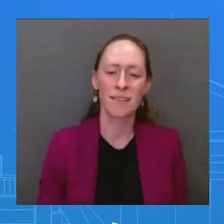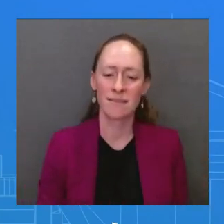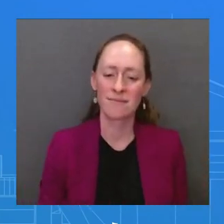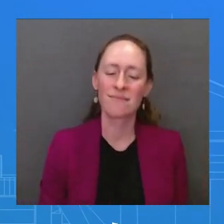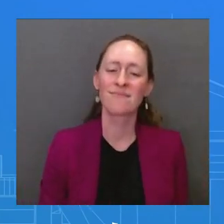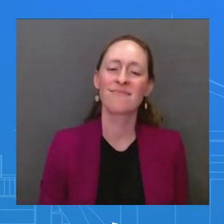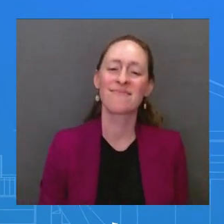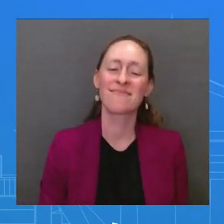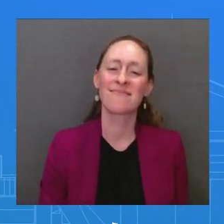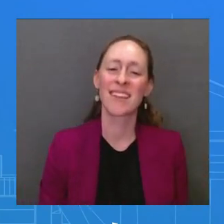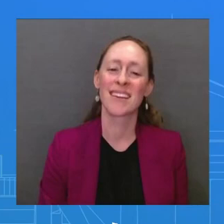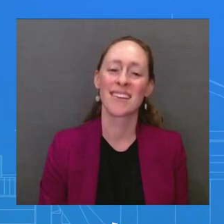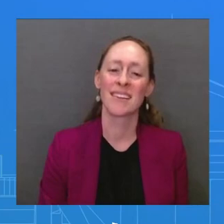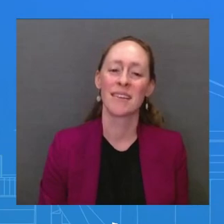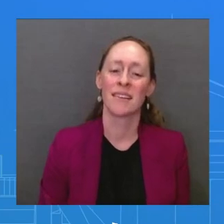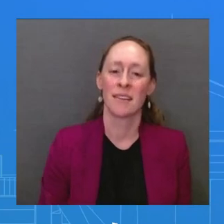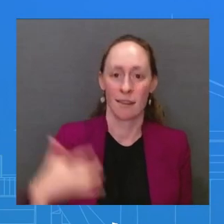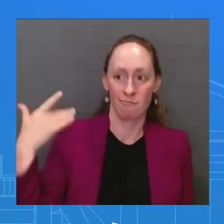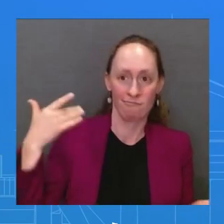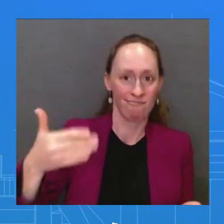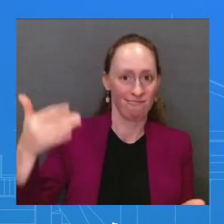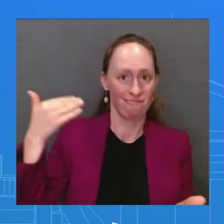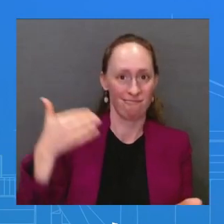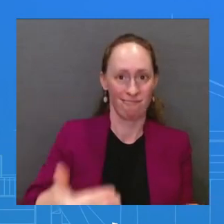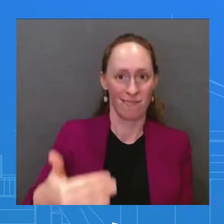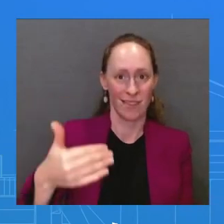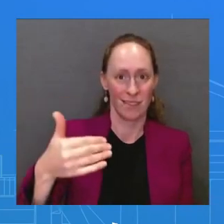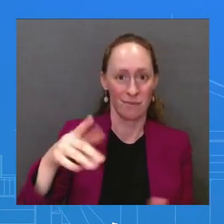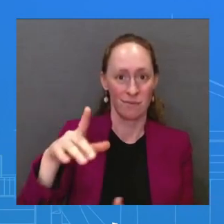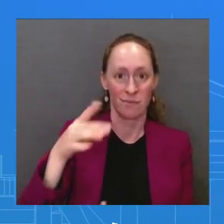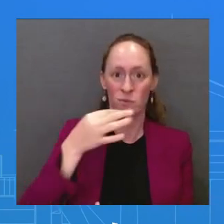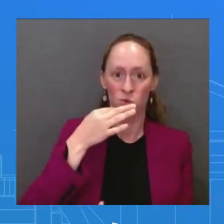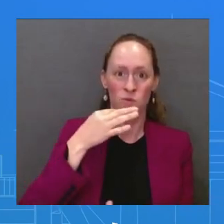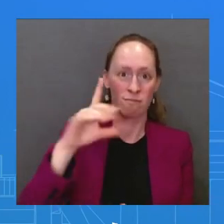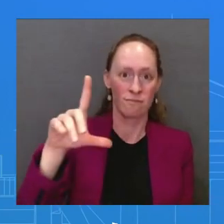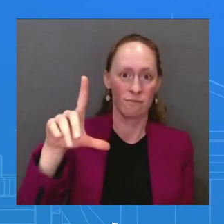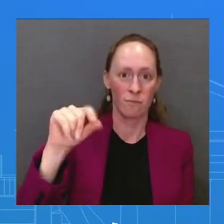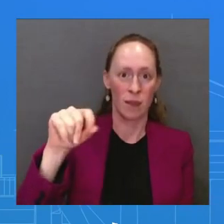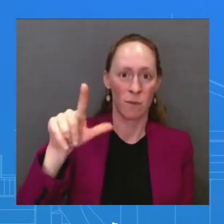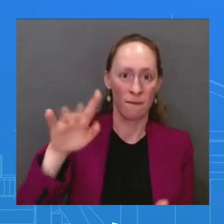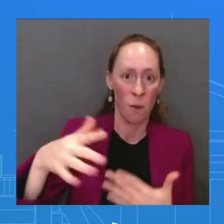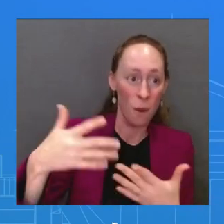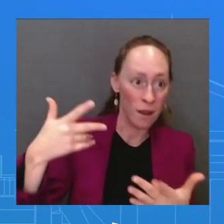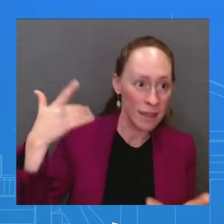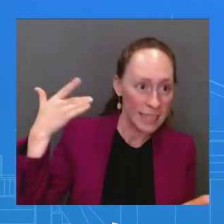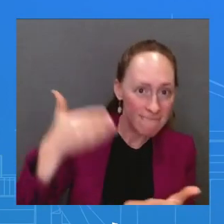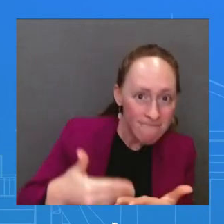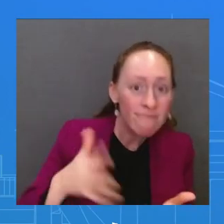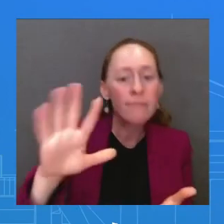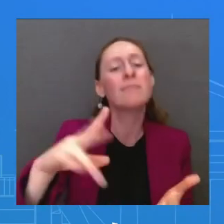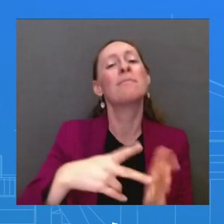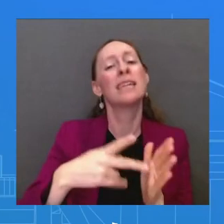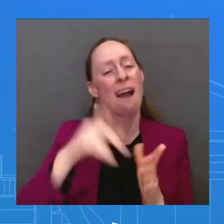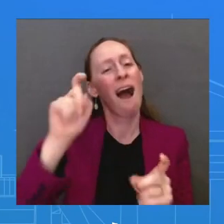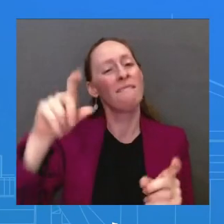that Congress will need to pass a short-term continuing resolution to keep the government running. That is clear. That is where we are right now.